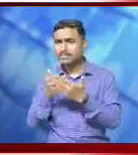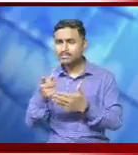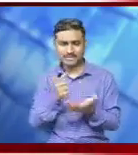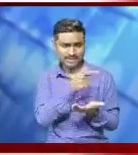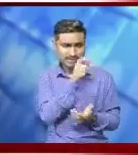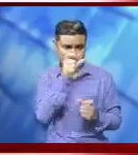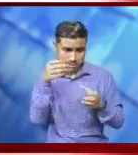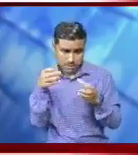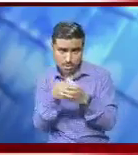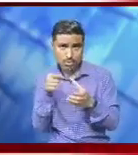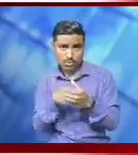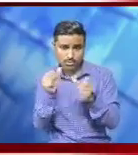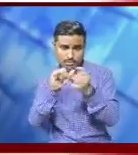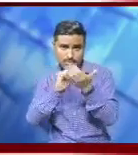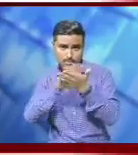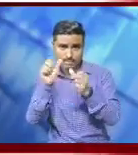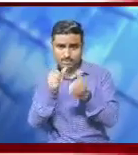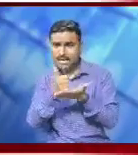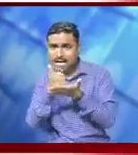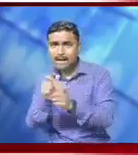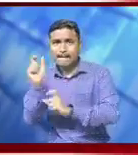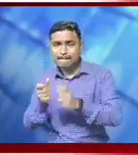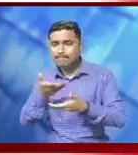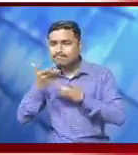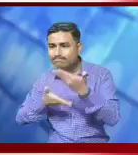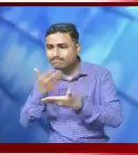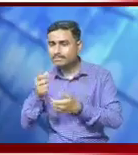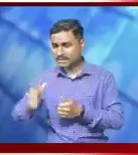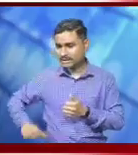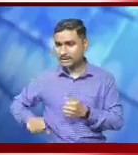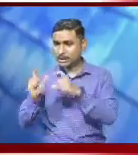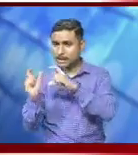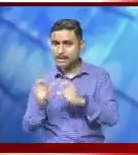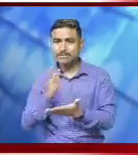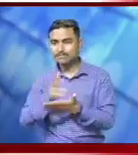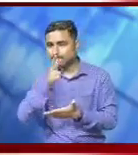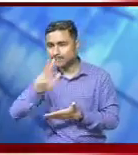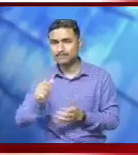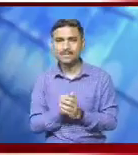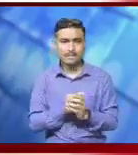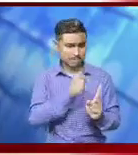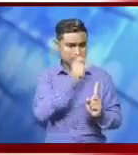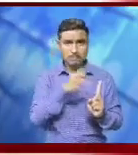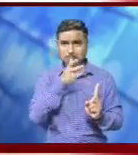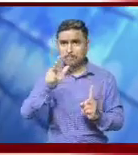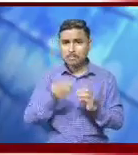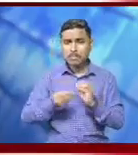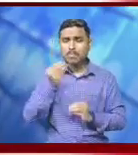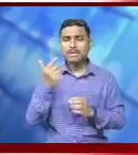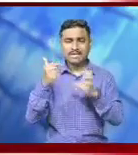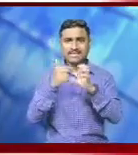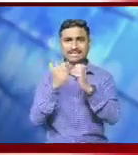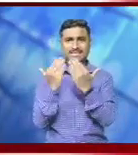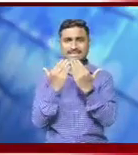the ground level so as to fight against these dreadful diseases. He further requested the Education Department